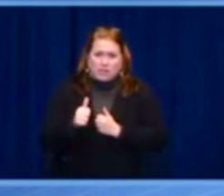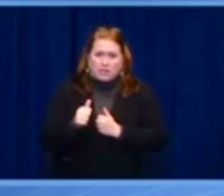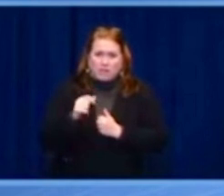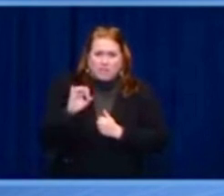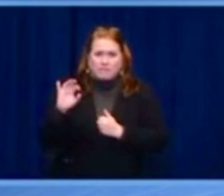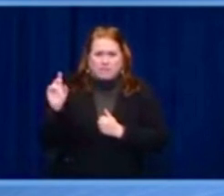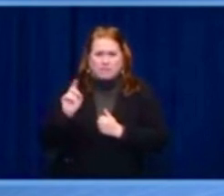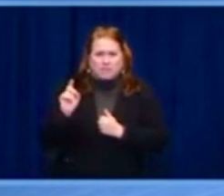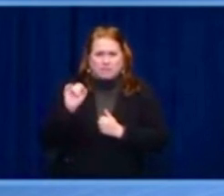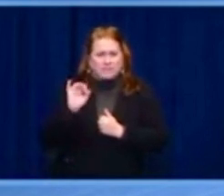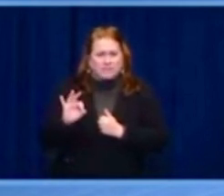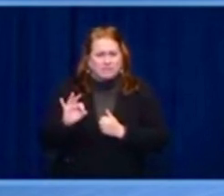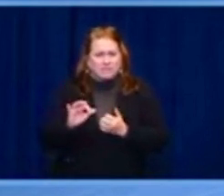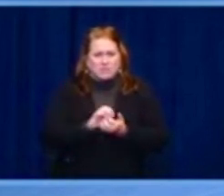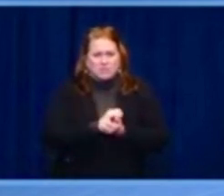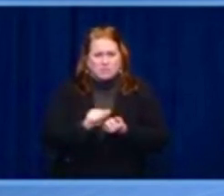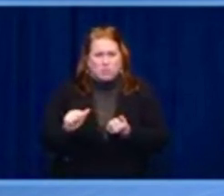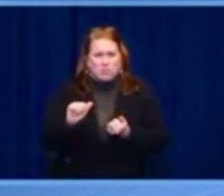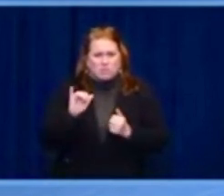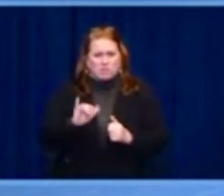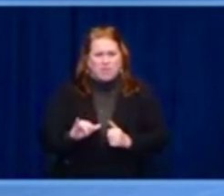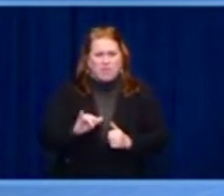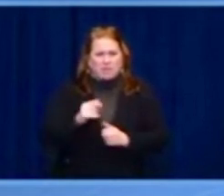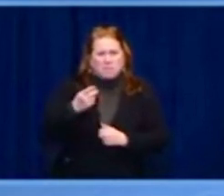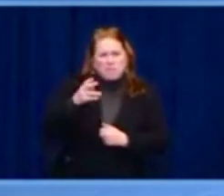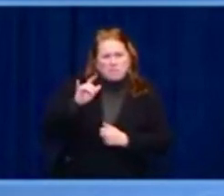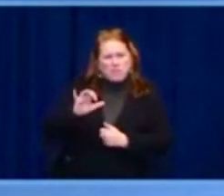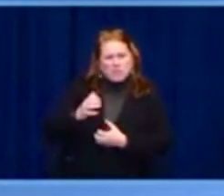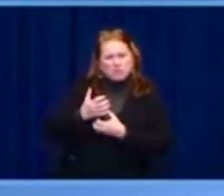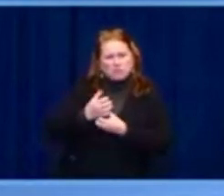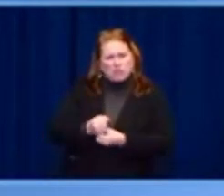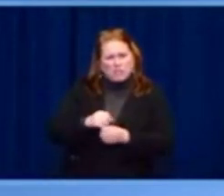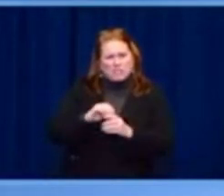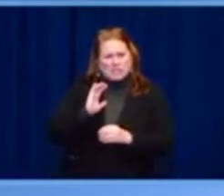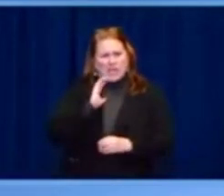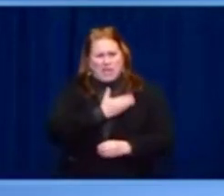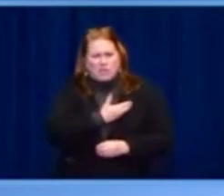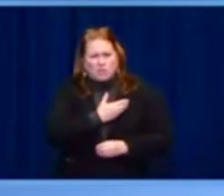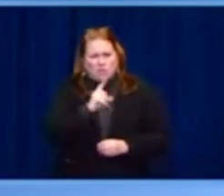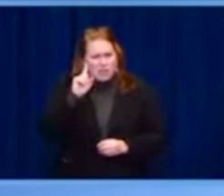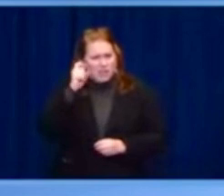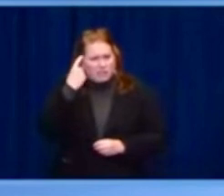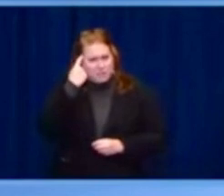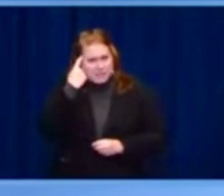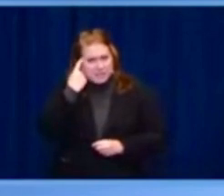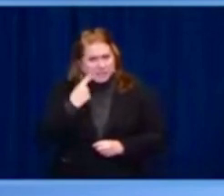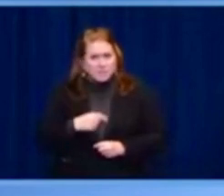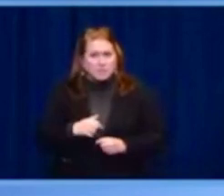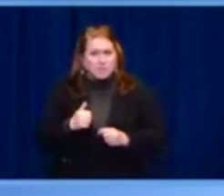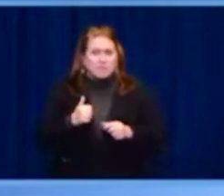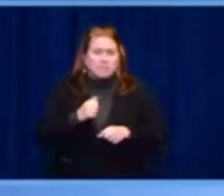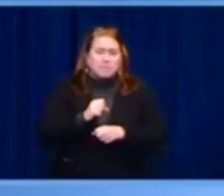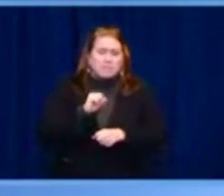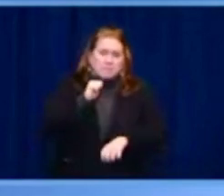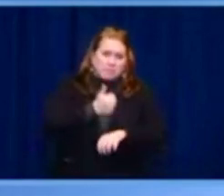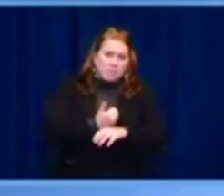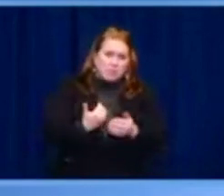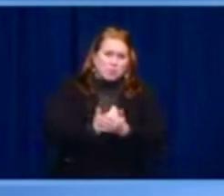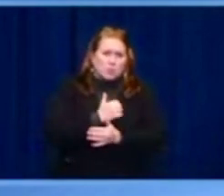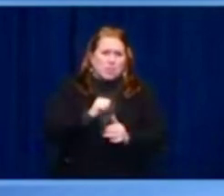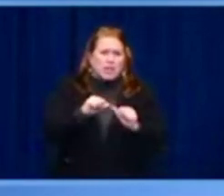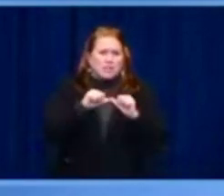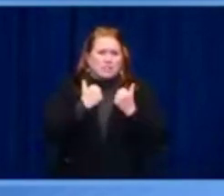We cannot be naive and allow freedom of speech to be a cover for verbal crimes, hate speech and lies.